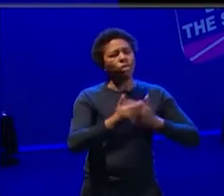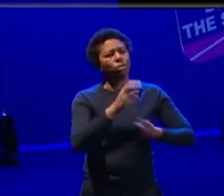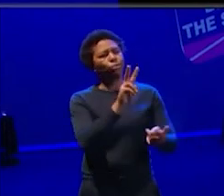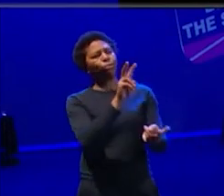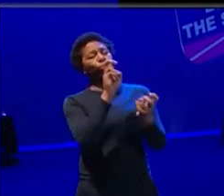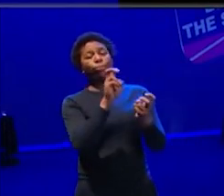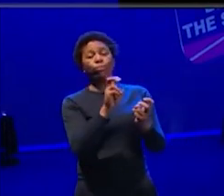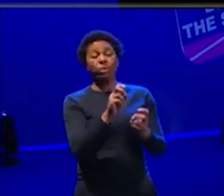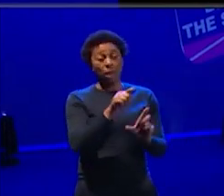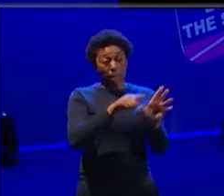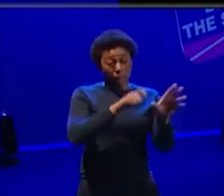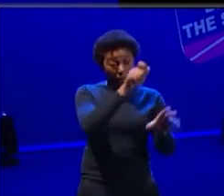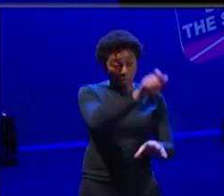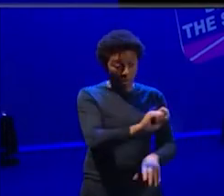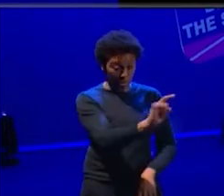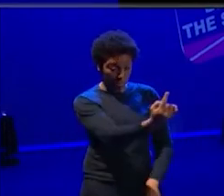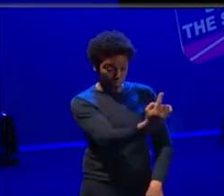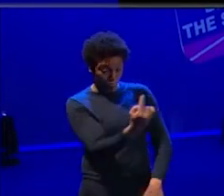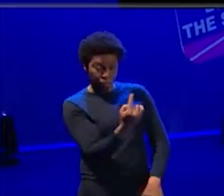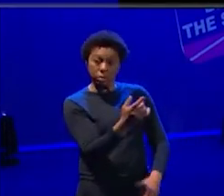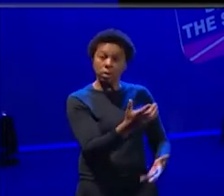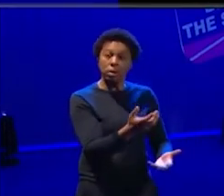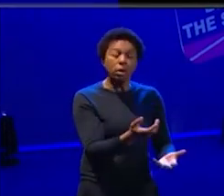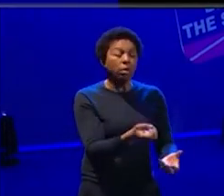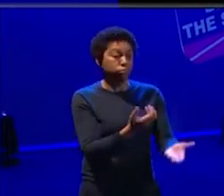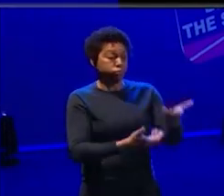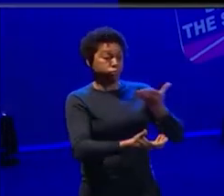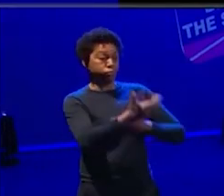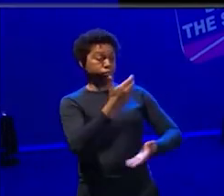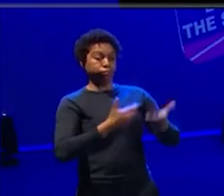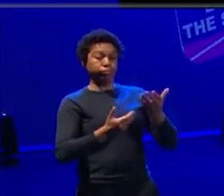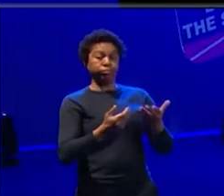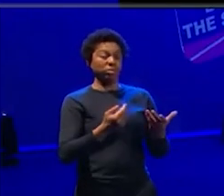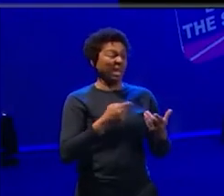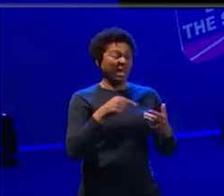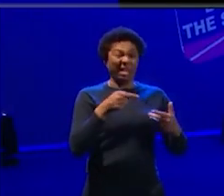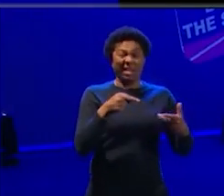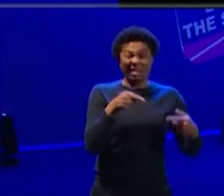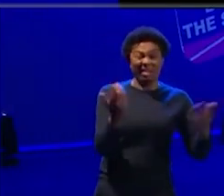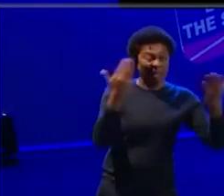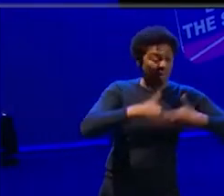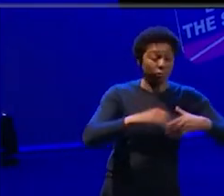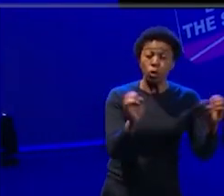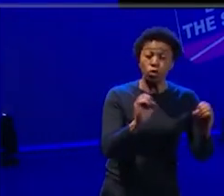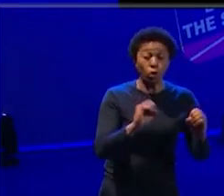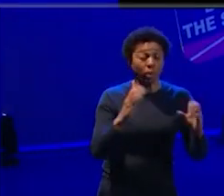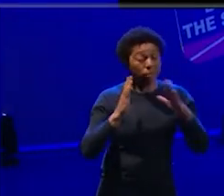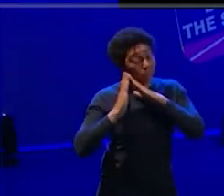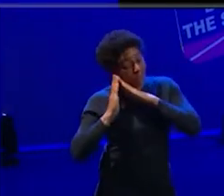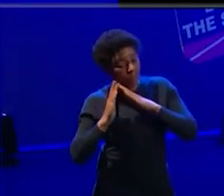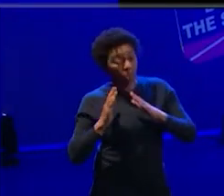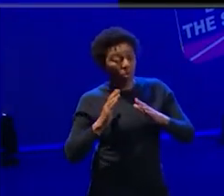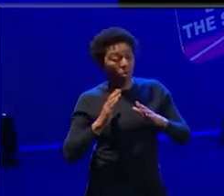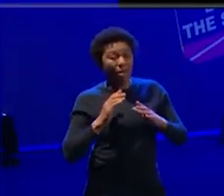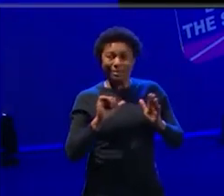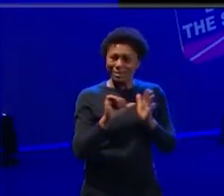you know, if you've got a young person who presents to you, for example, and they're saying that they've got nowhere to sleep that night, it's incredibly difficult to go home and know